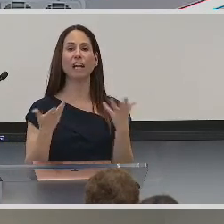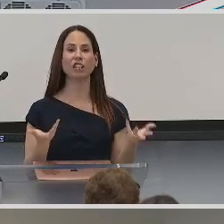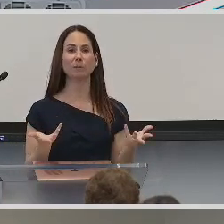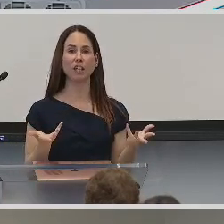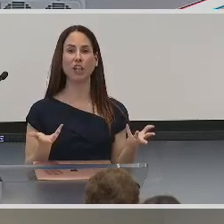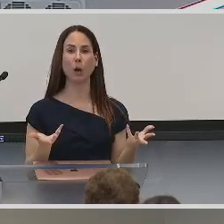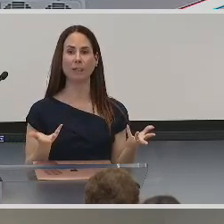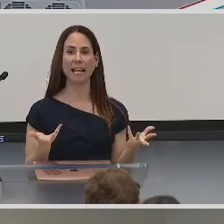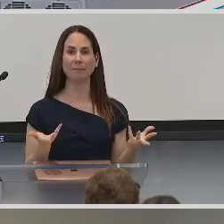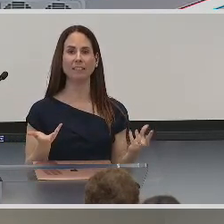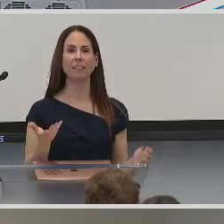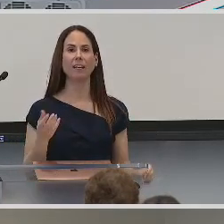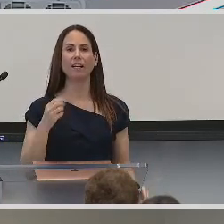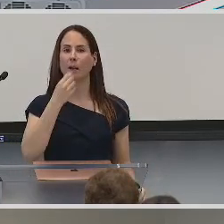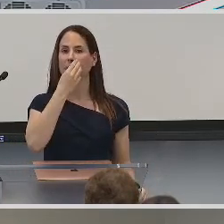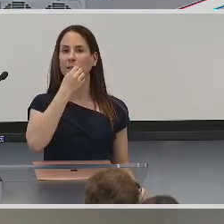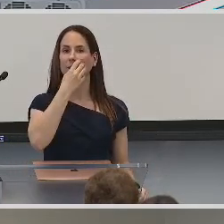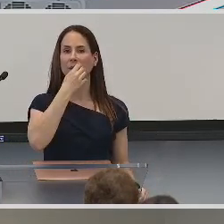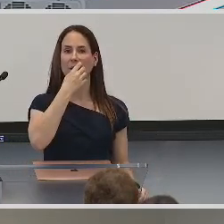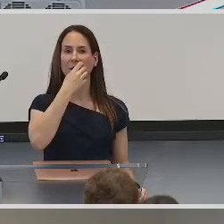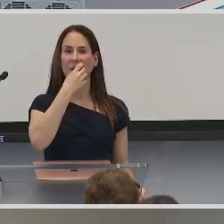And then you fingerspile your own names.